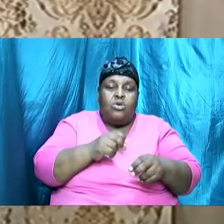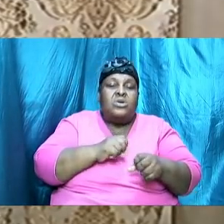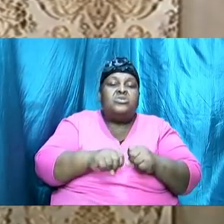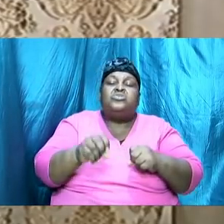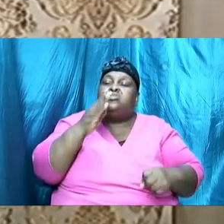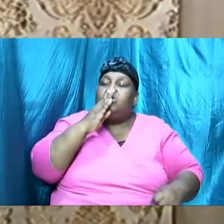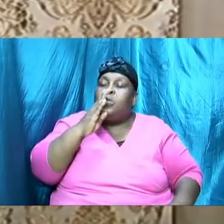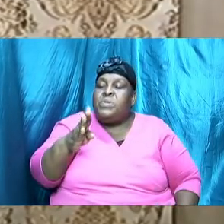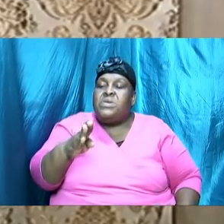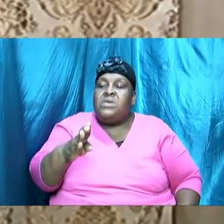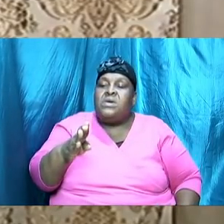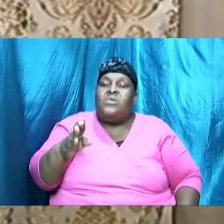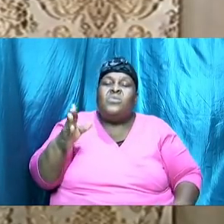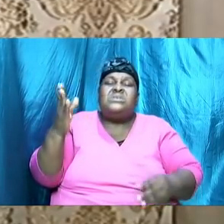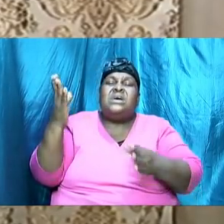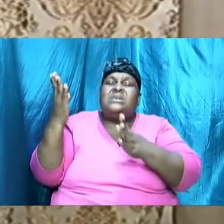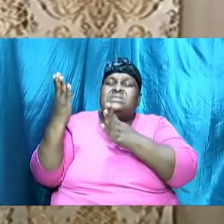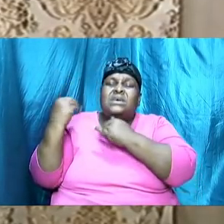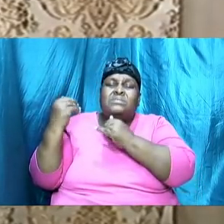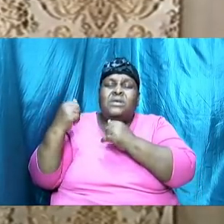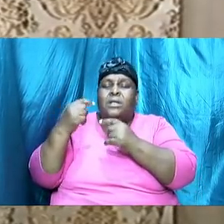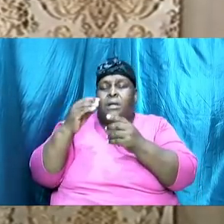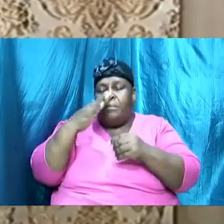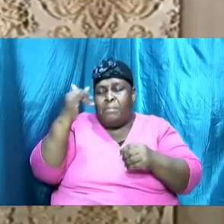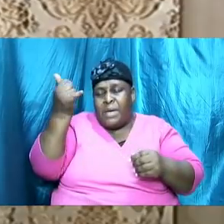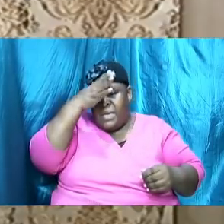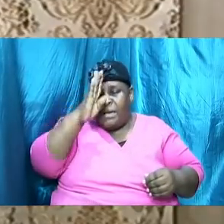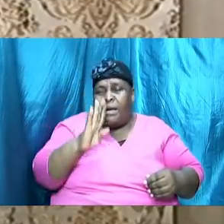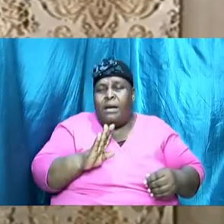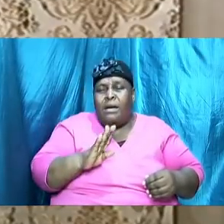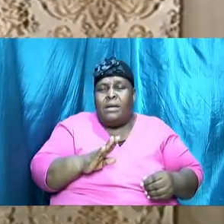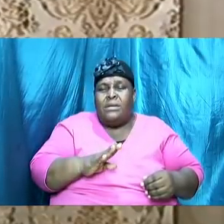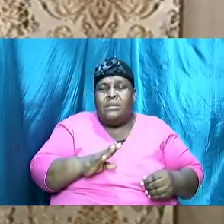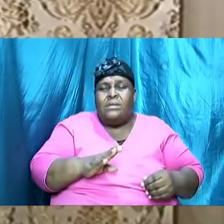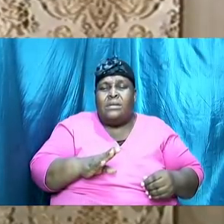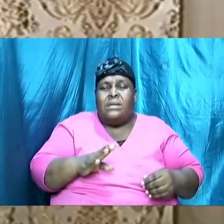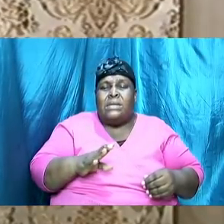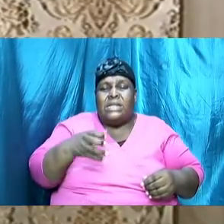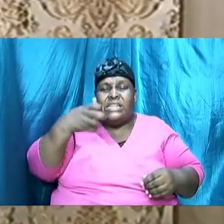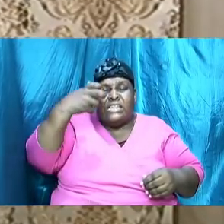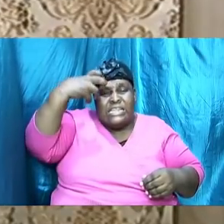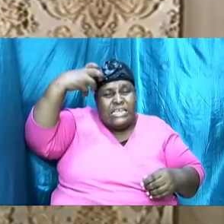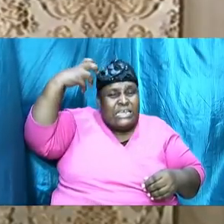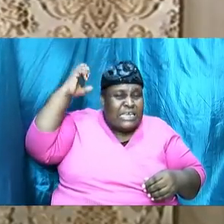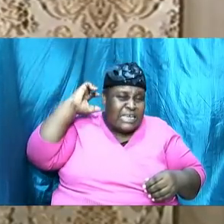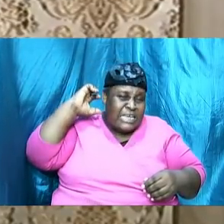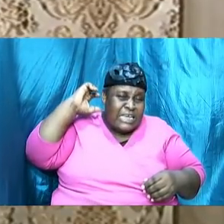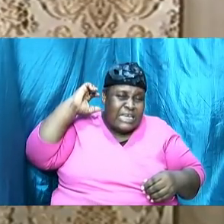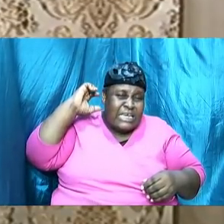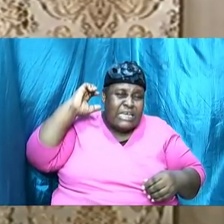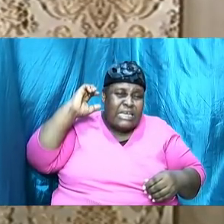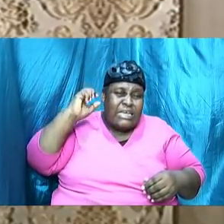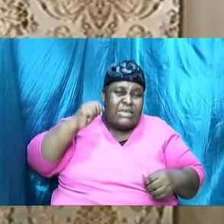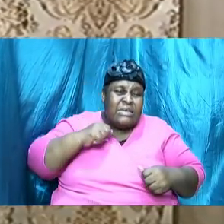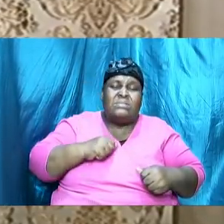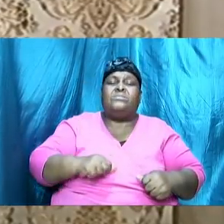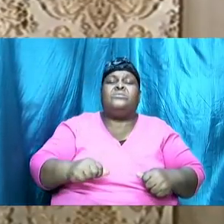almighty God that was the name of it he had dominion lions were subject to the man